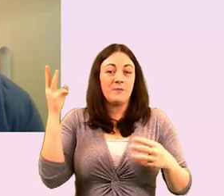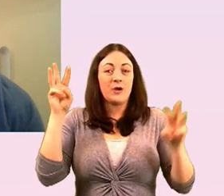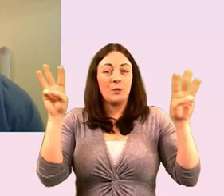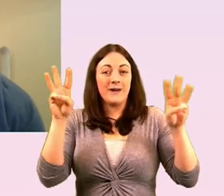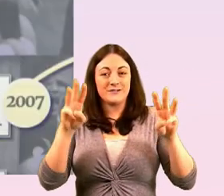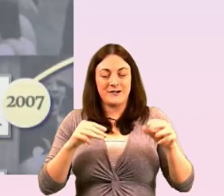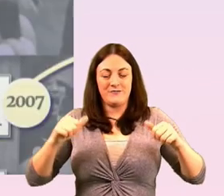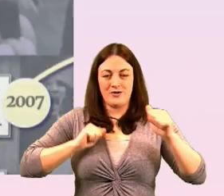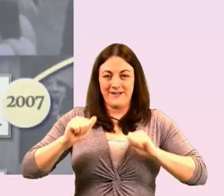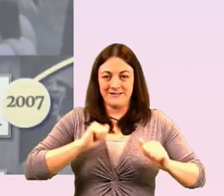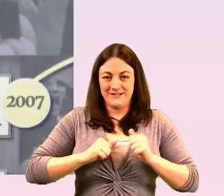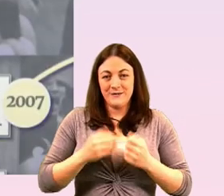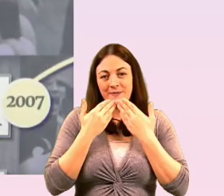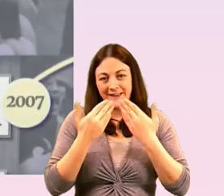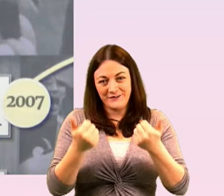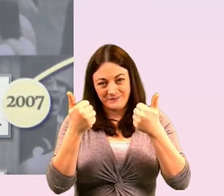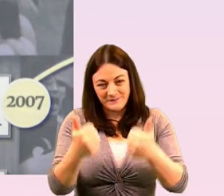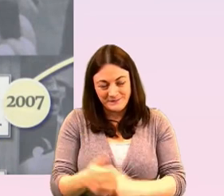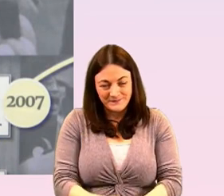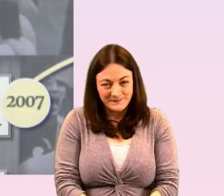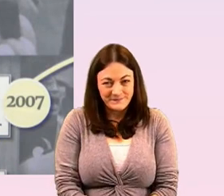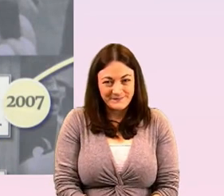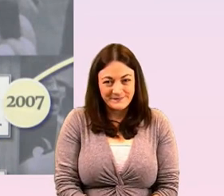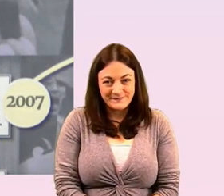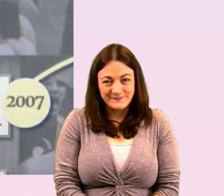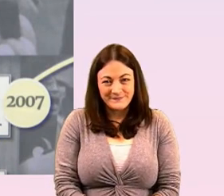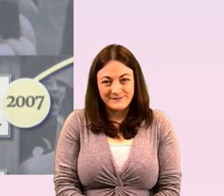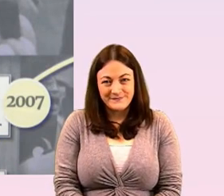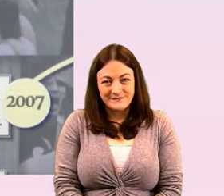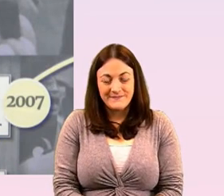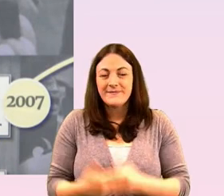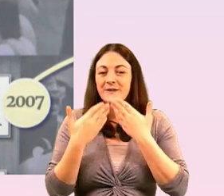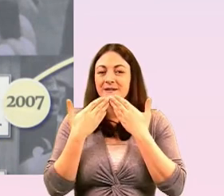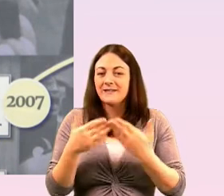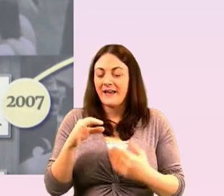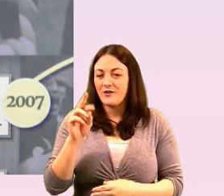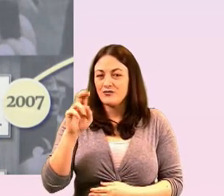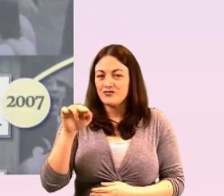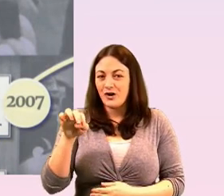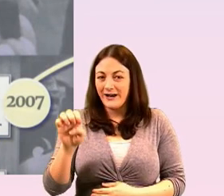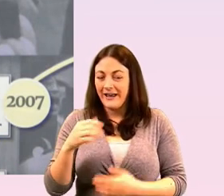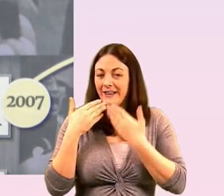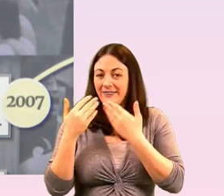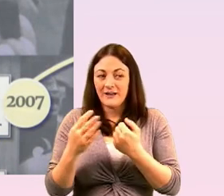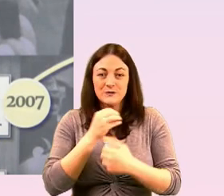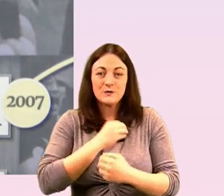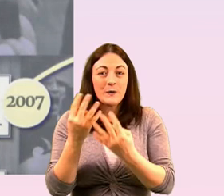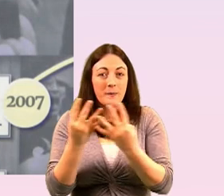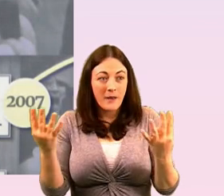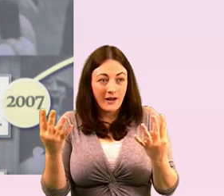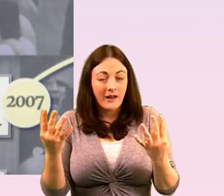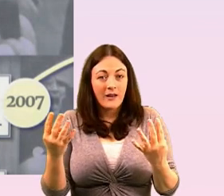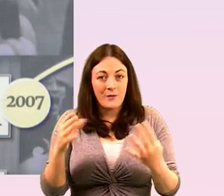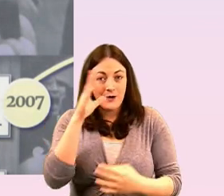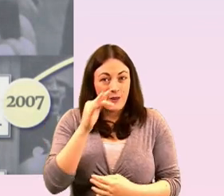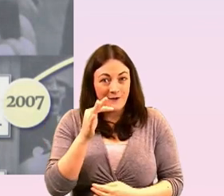thank you braunja and thank you to the whole panel um we're looking forward